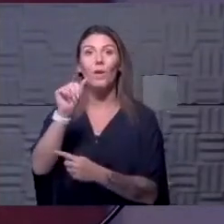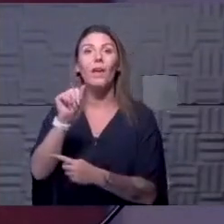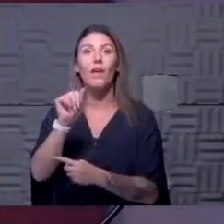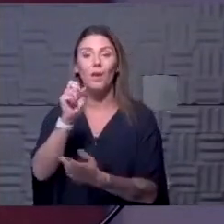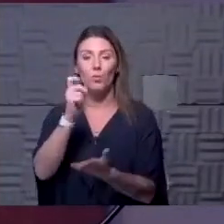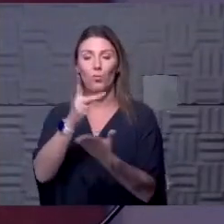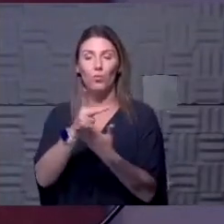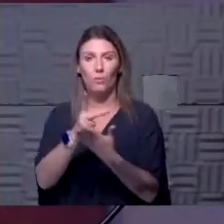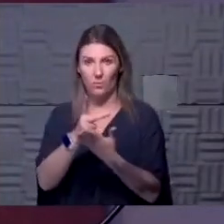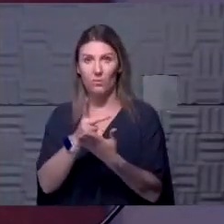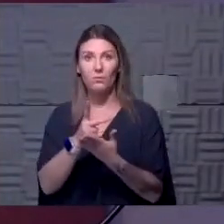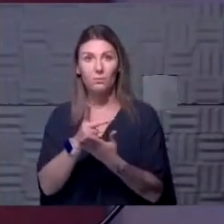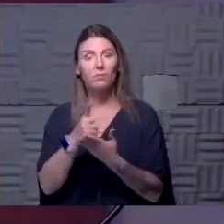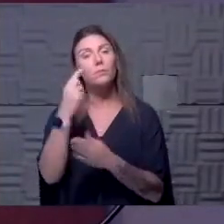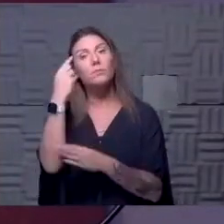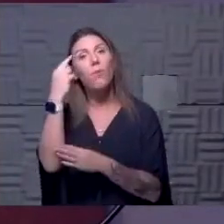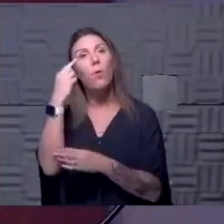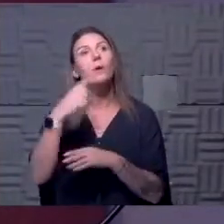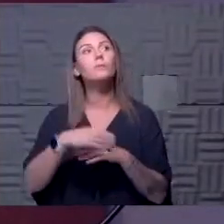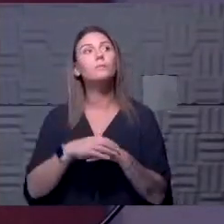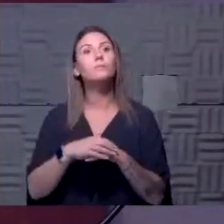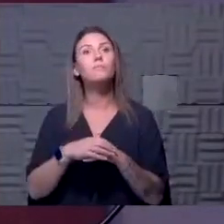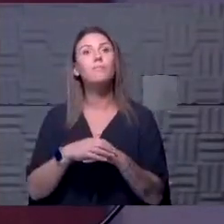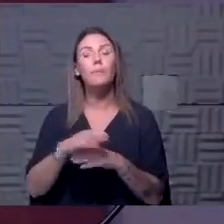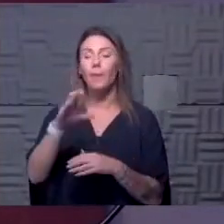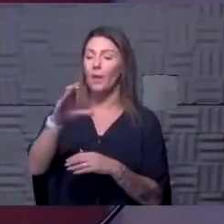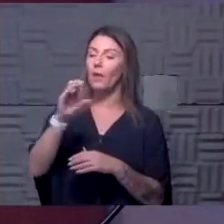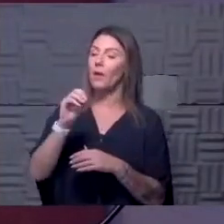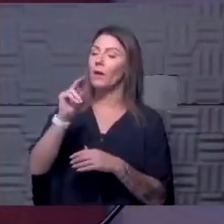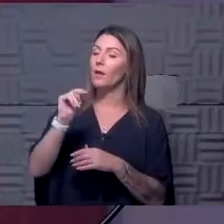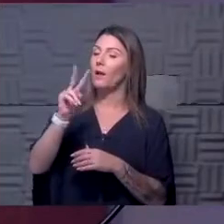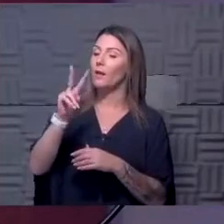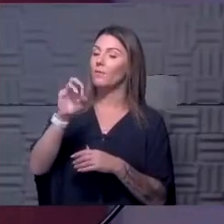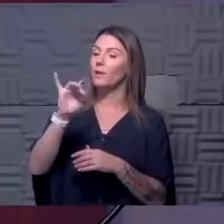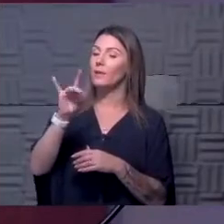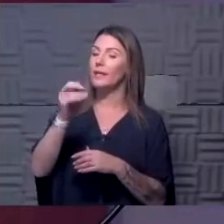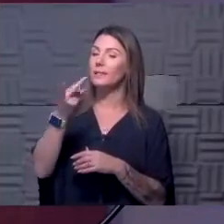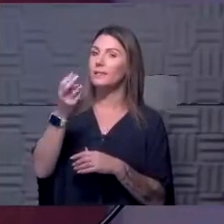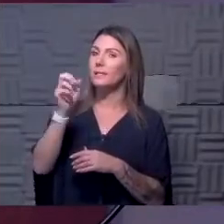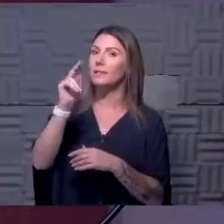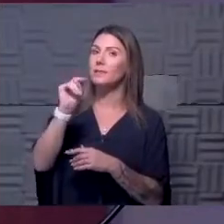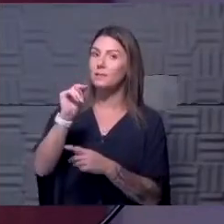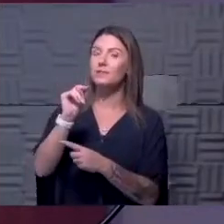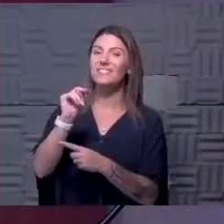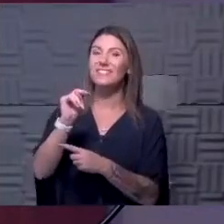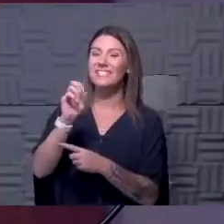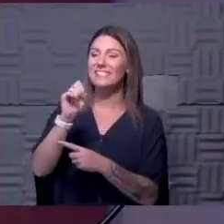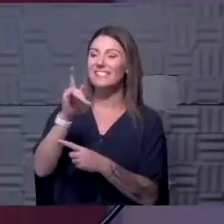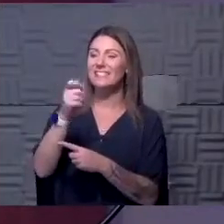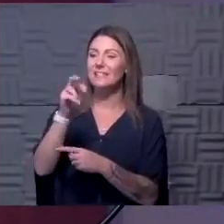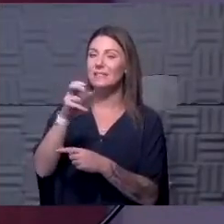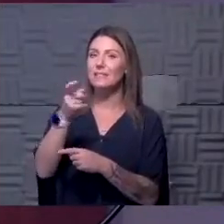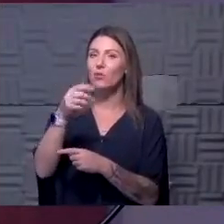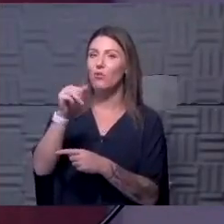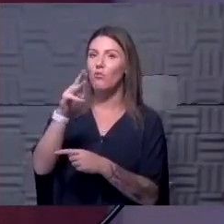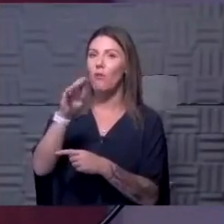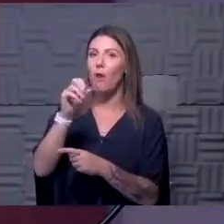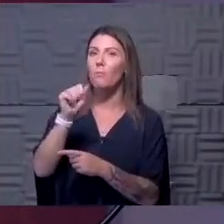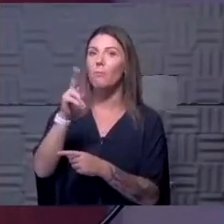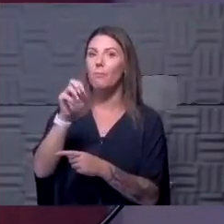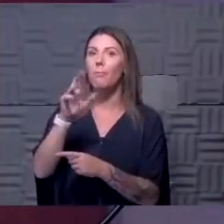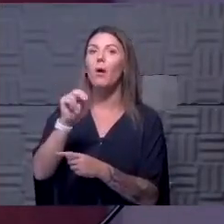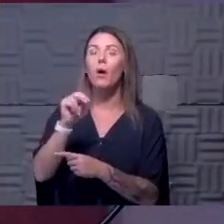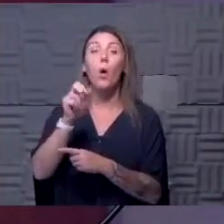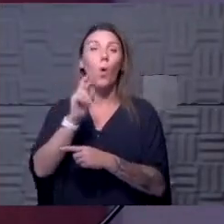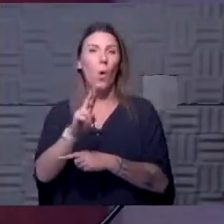approval for convalescent serum or plasma. And actually, it sounds like